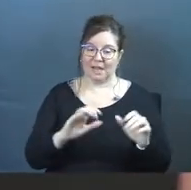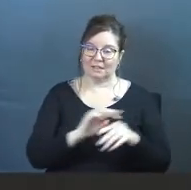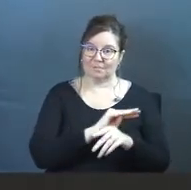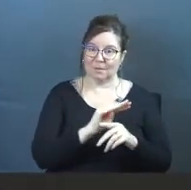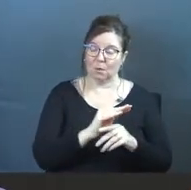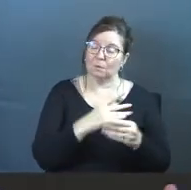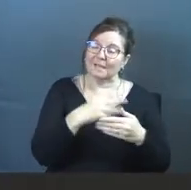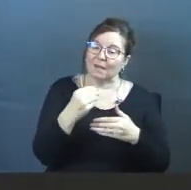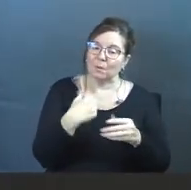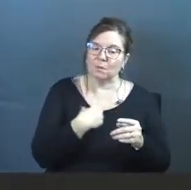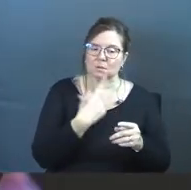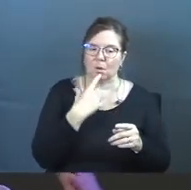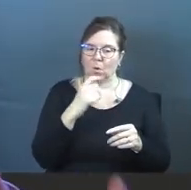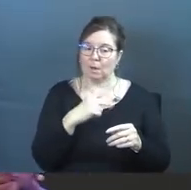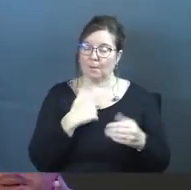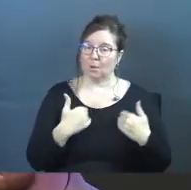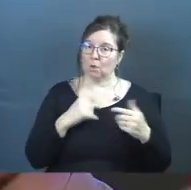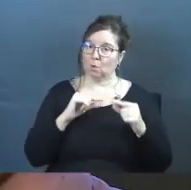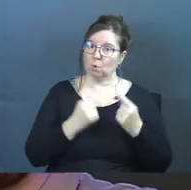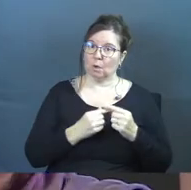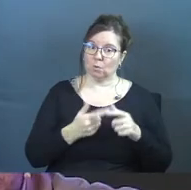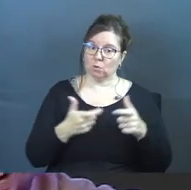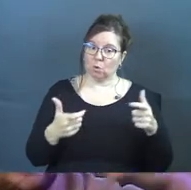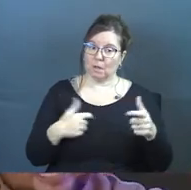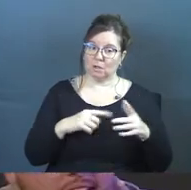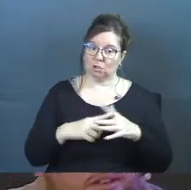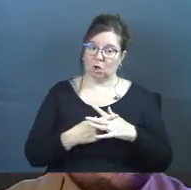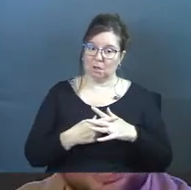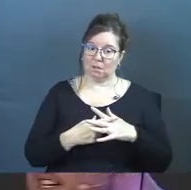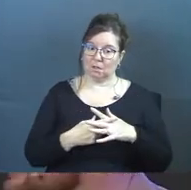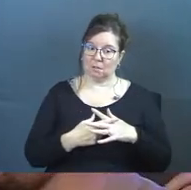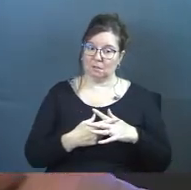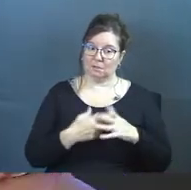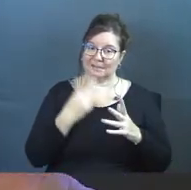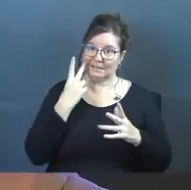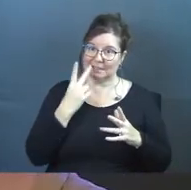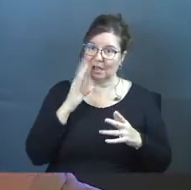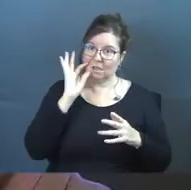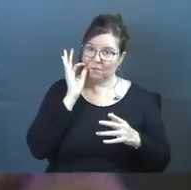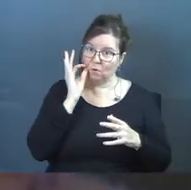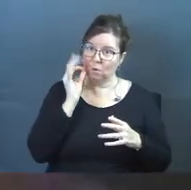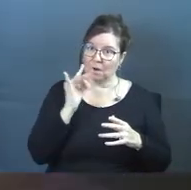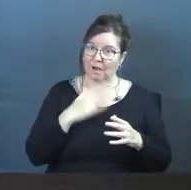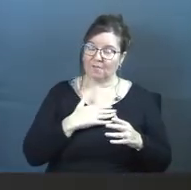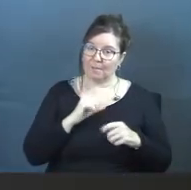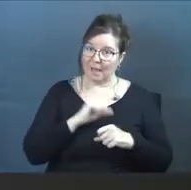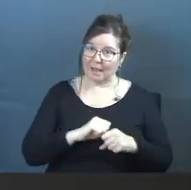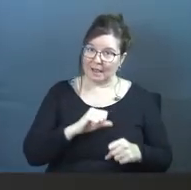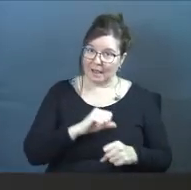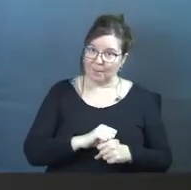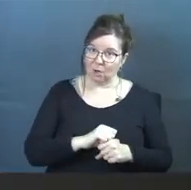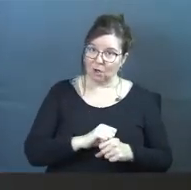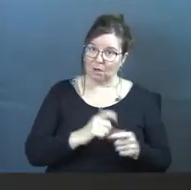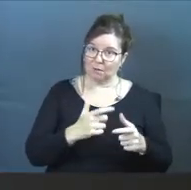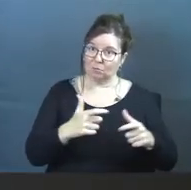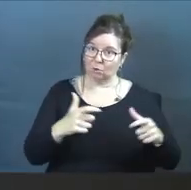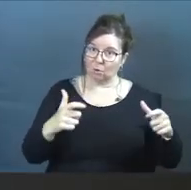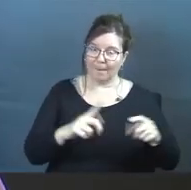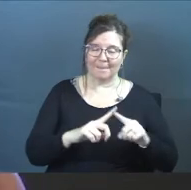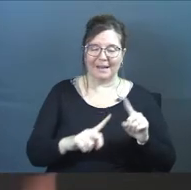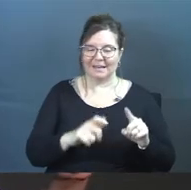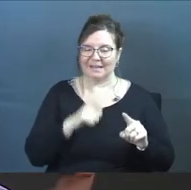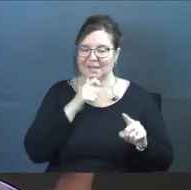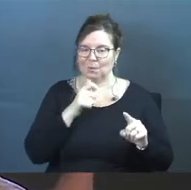Which on the outside, we would say, okay, the youth group, was growing, like I started like starting to see the fruit of my labor, but